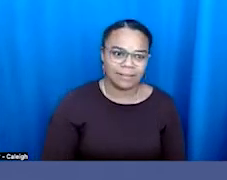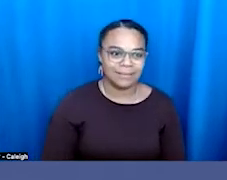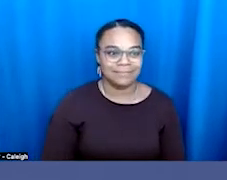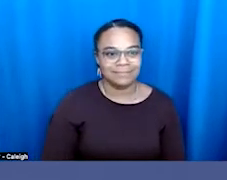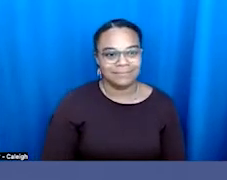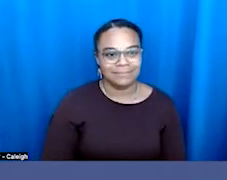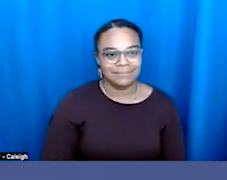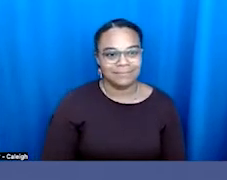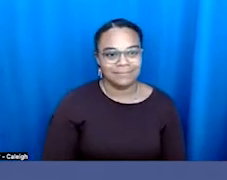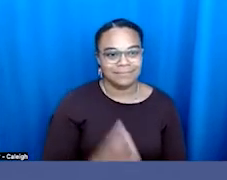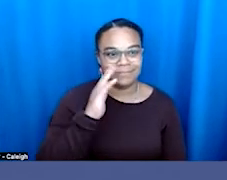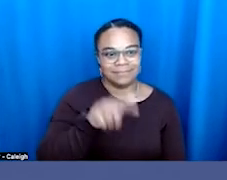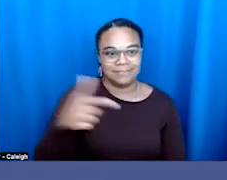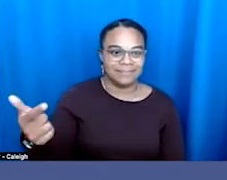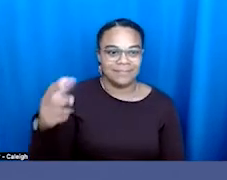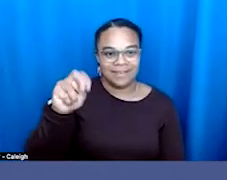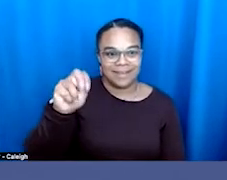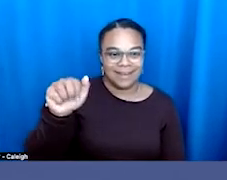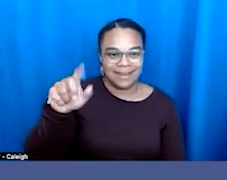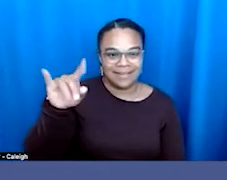And I'm going to turn it over to you, Nadine.